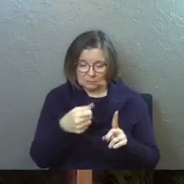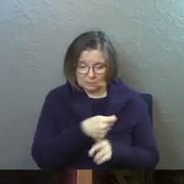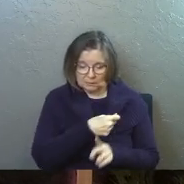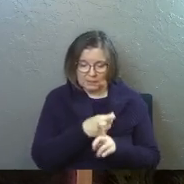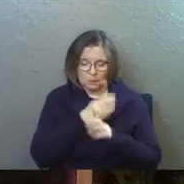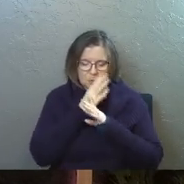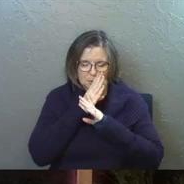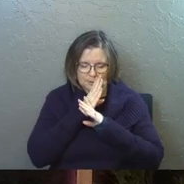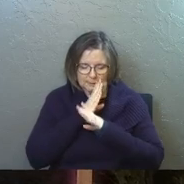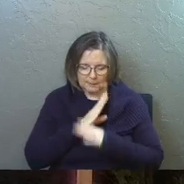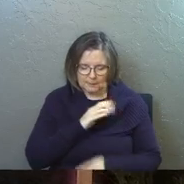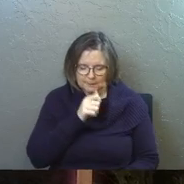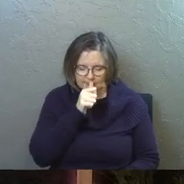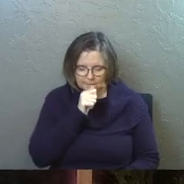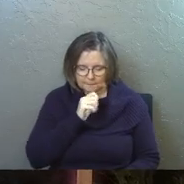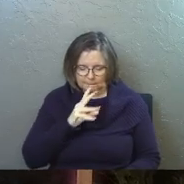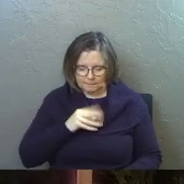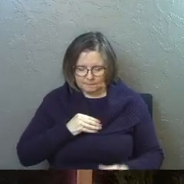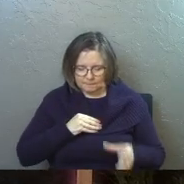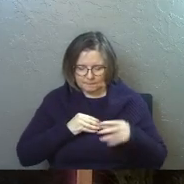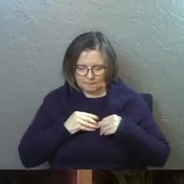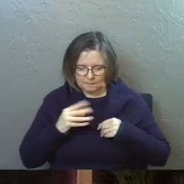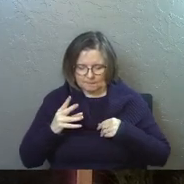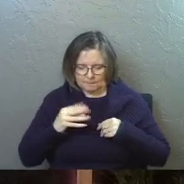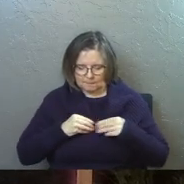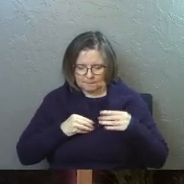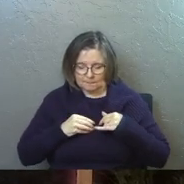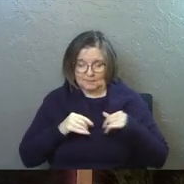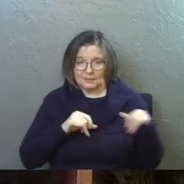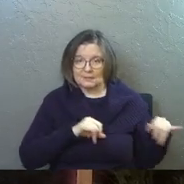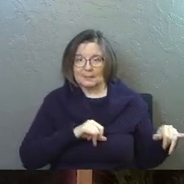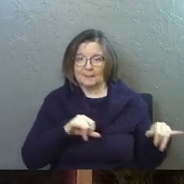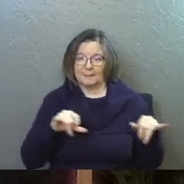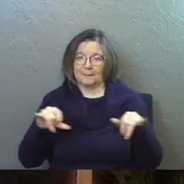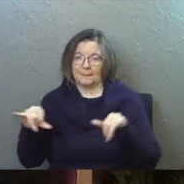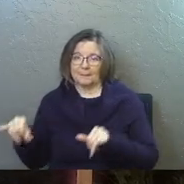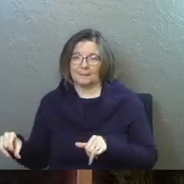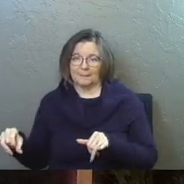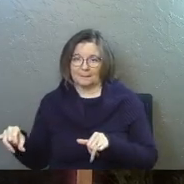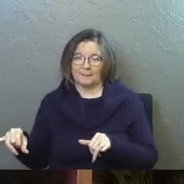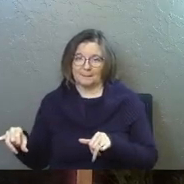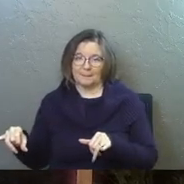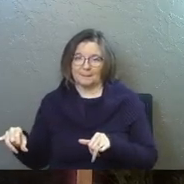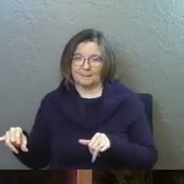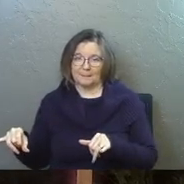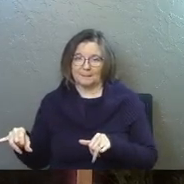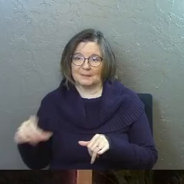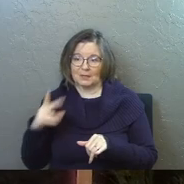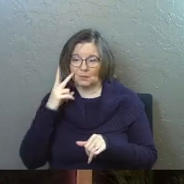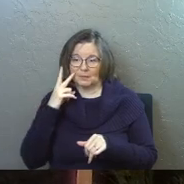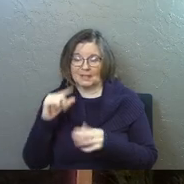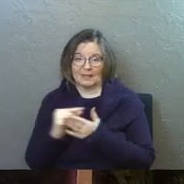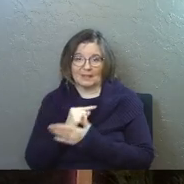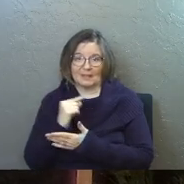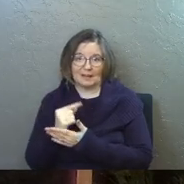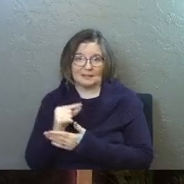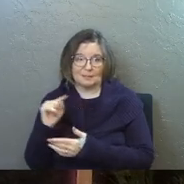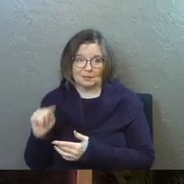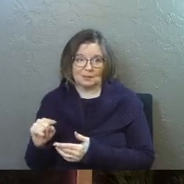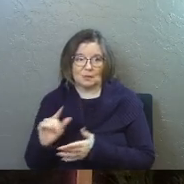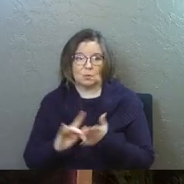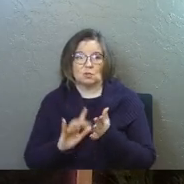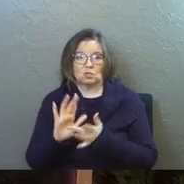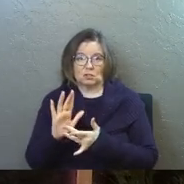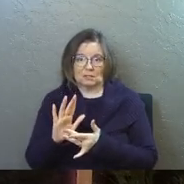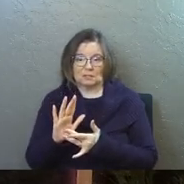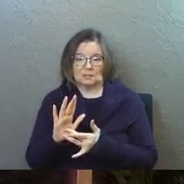was silent as well in just the same way. And you see that born out in the gospels when